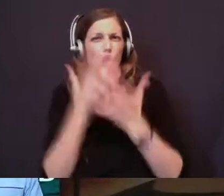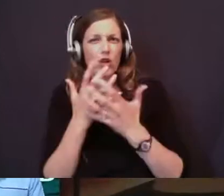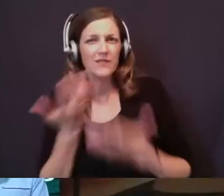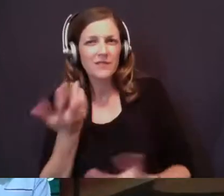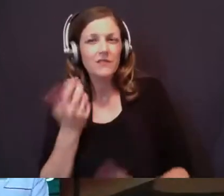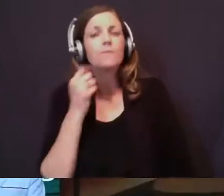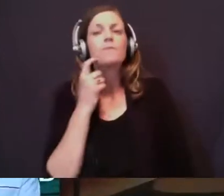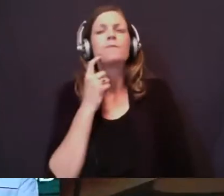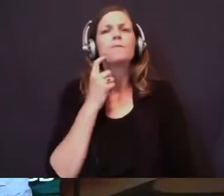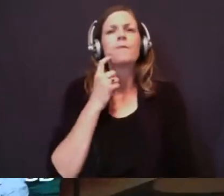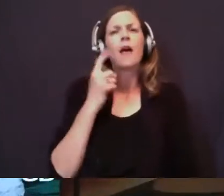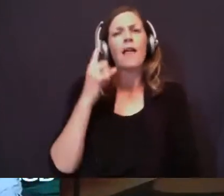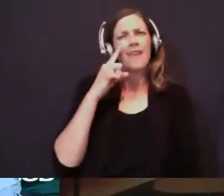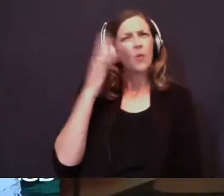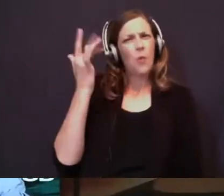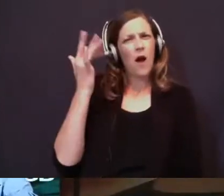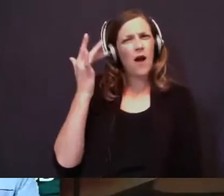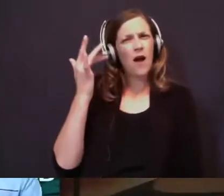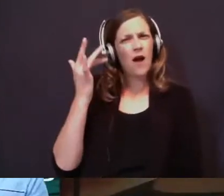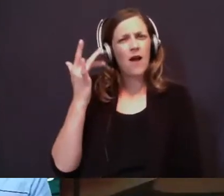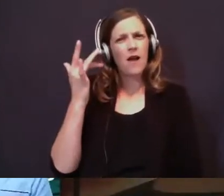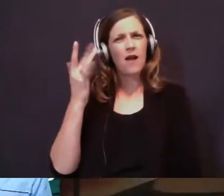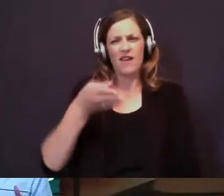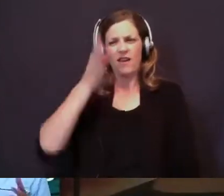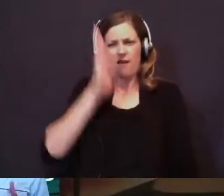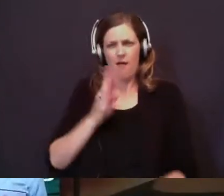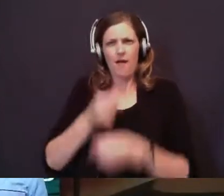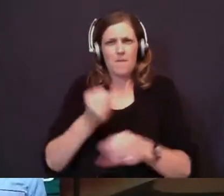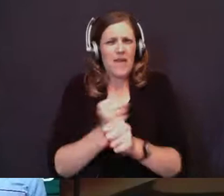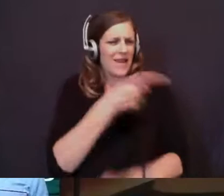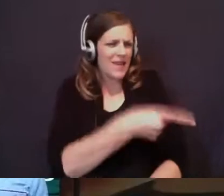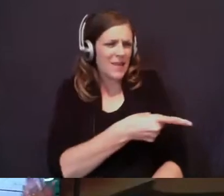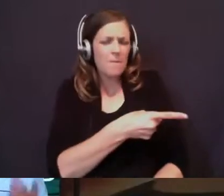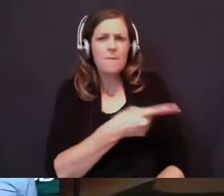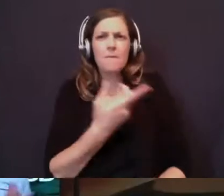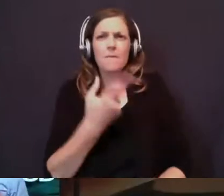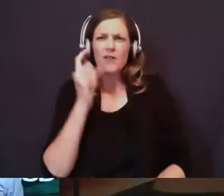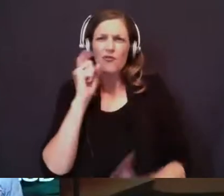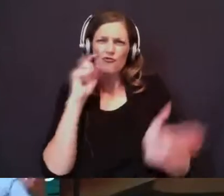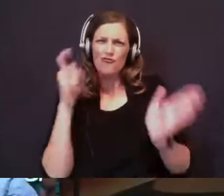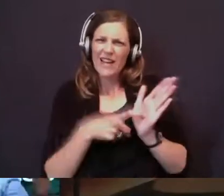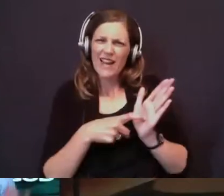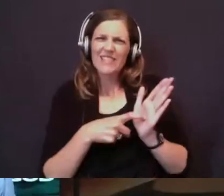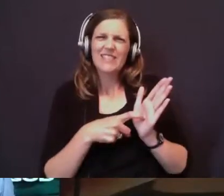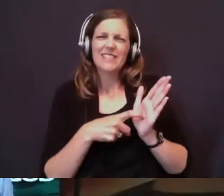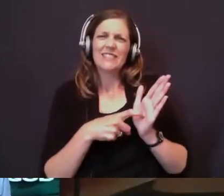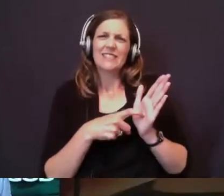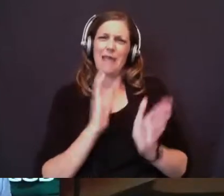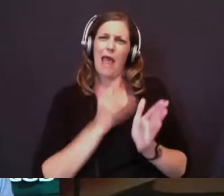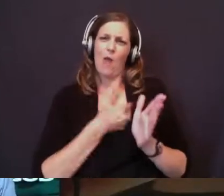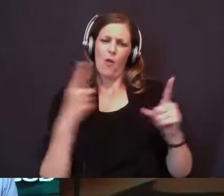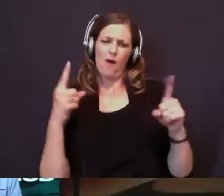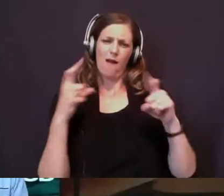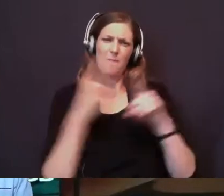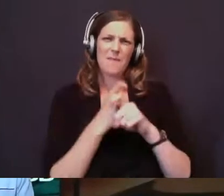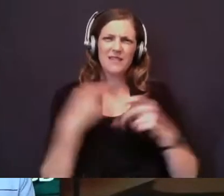And I think that's because God made Elijah, and he recognizes the complexity of our human experience.